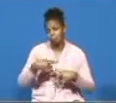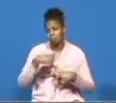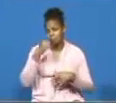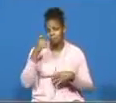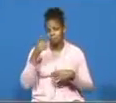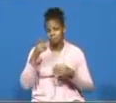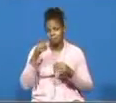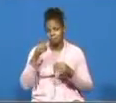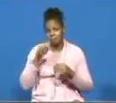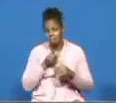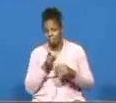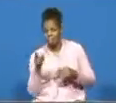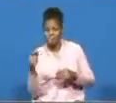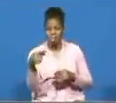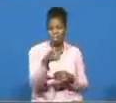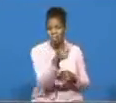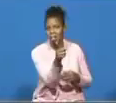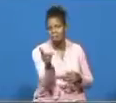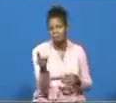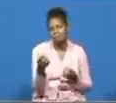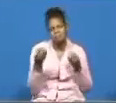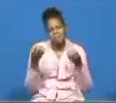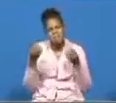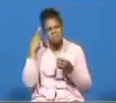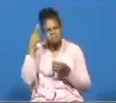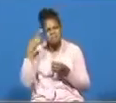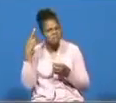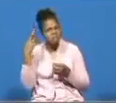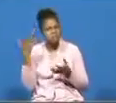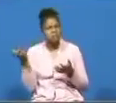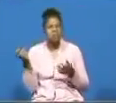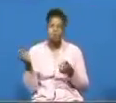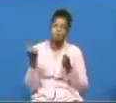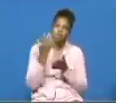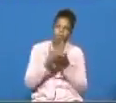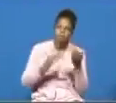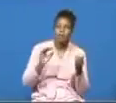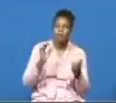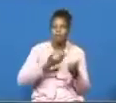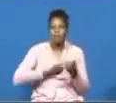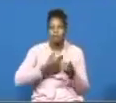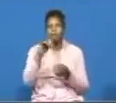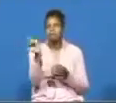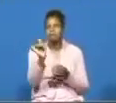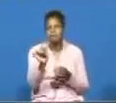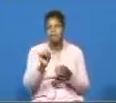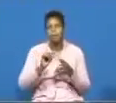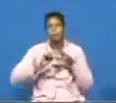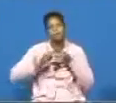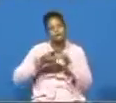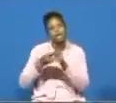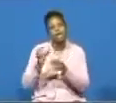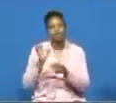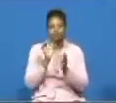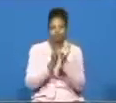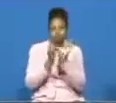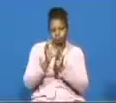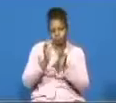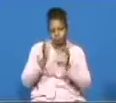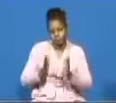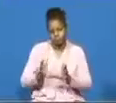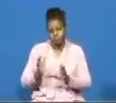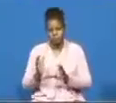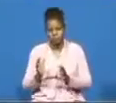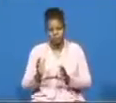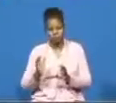are are a number of reasons why they got discouraged there are some of us who we have started our christian journey we are